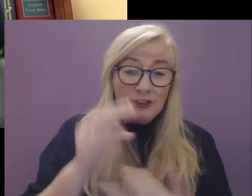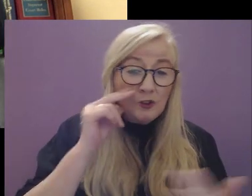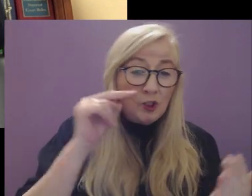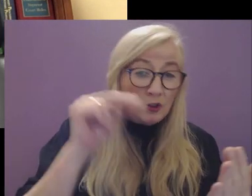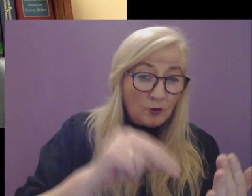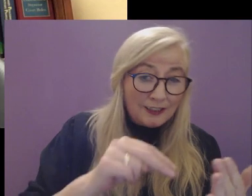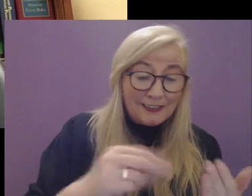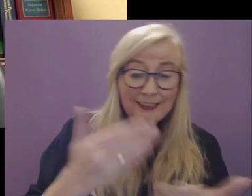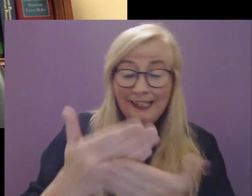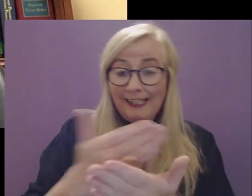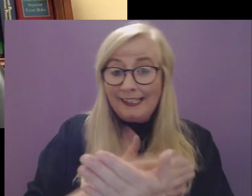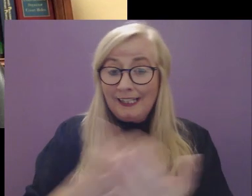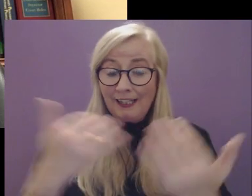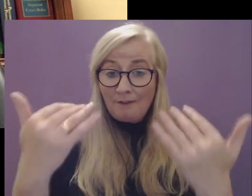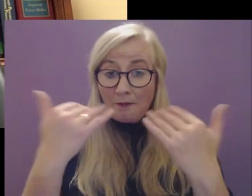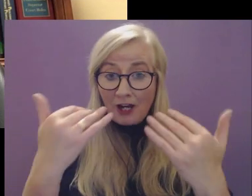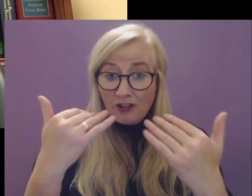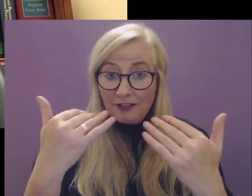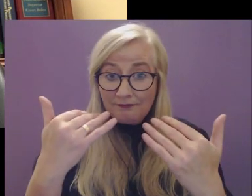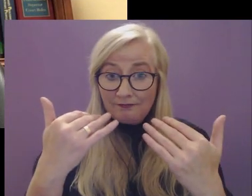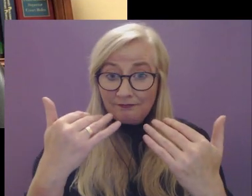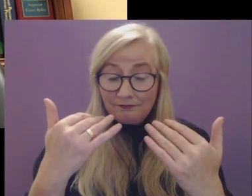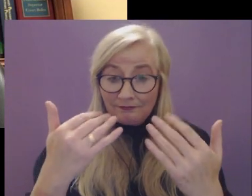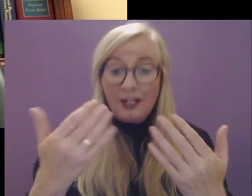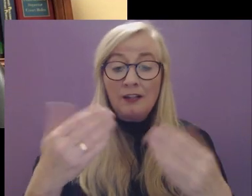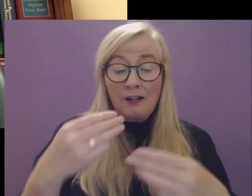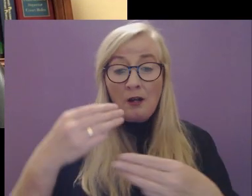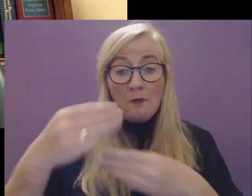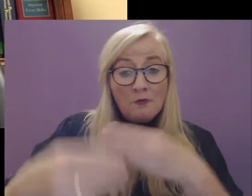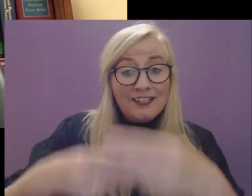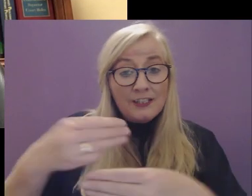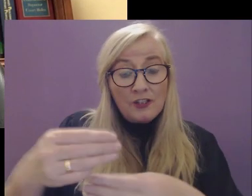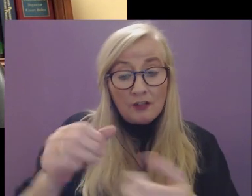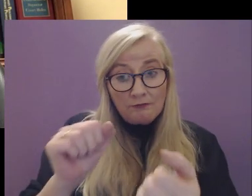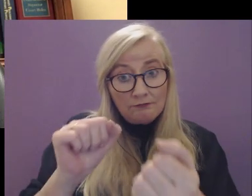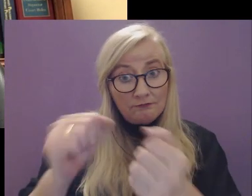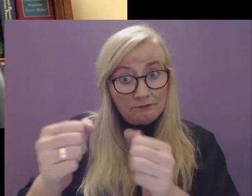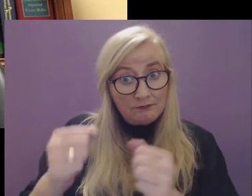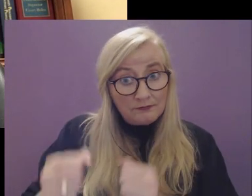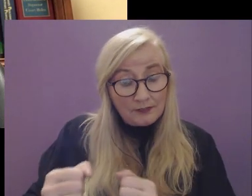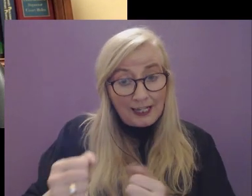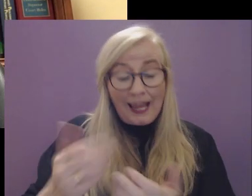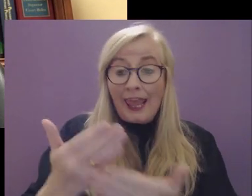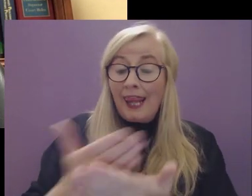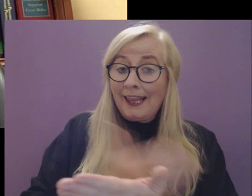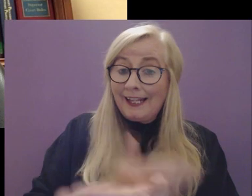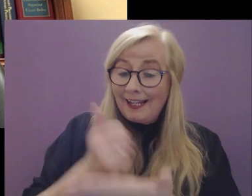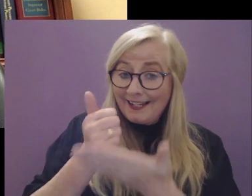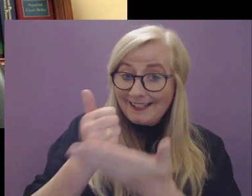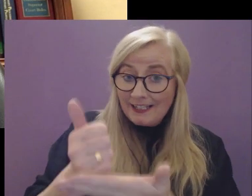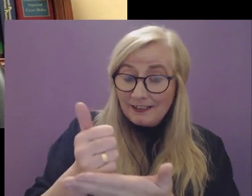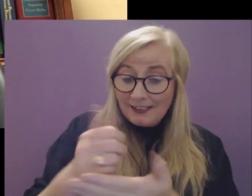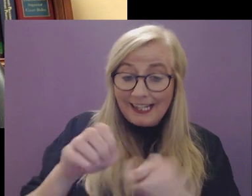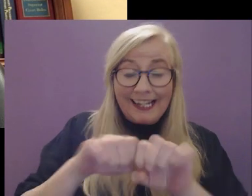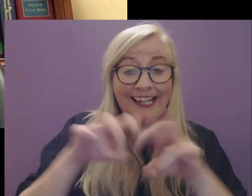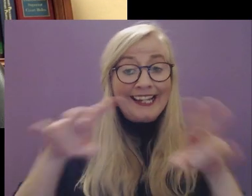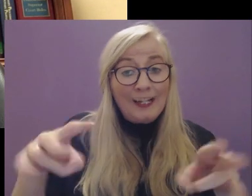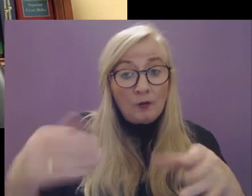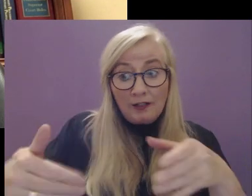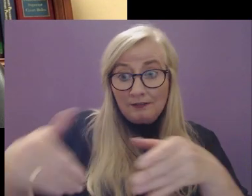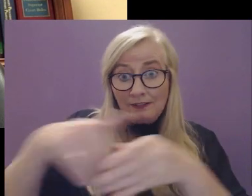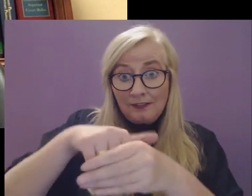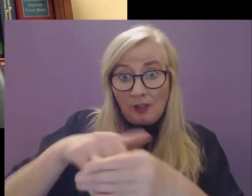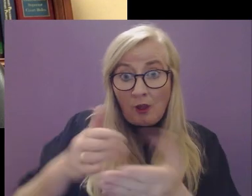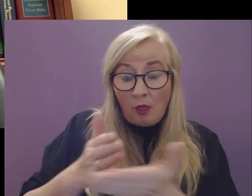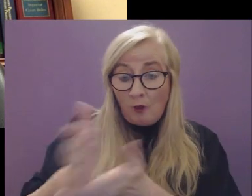notices and legal information, substantive and procedural safeguards, legal assistance, equal participation